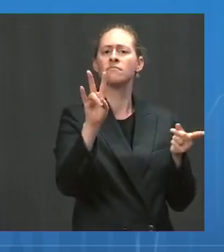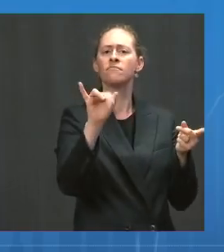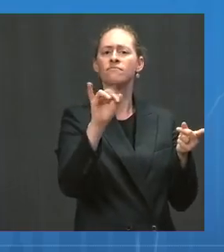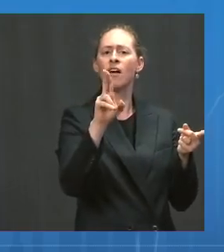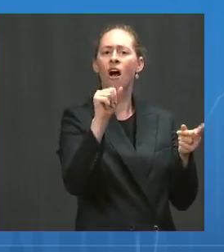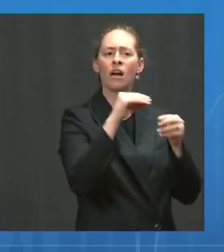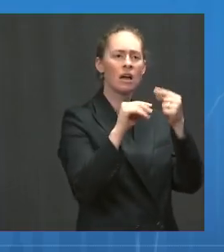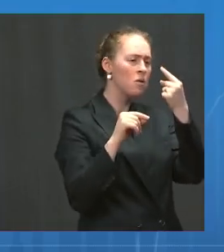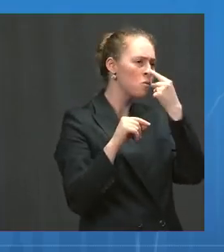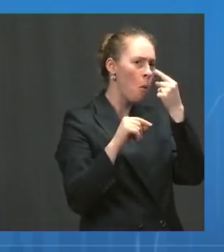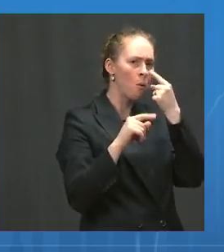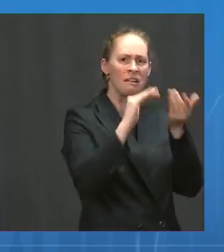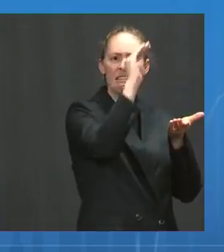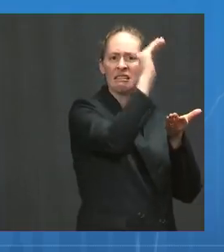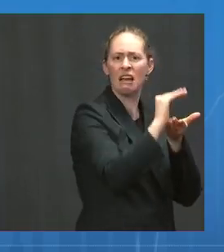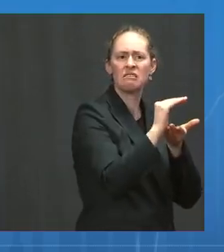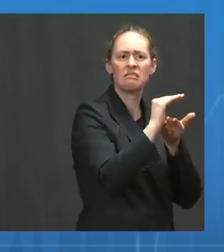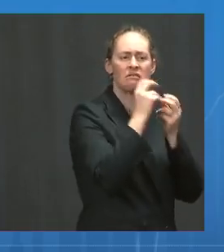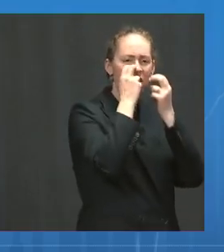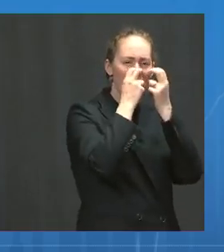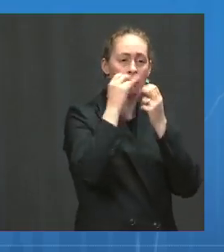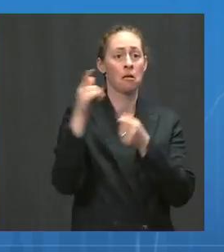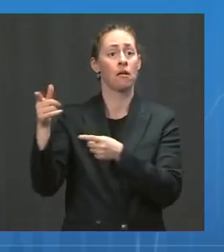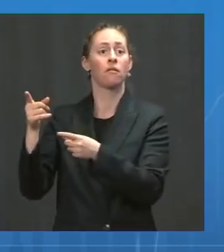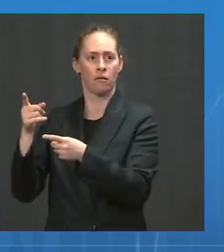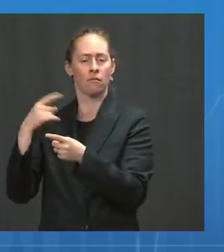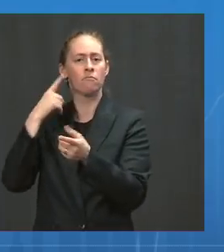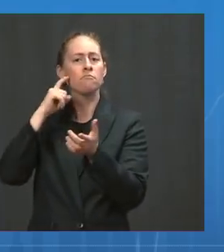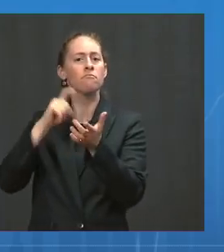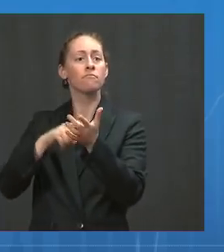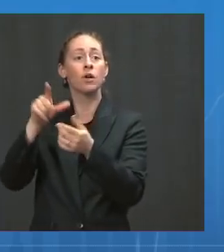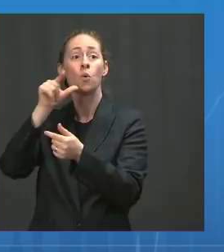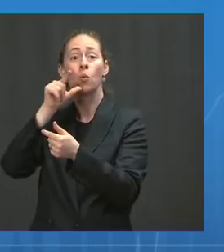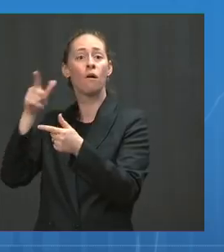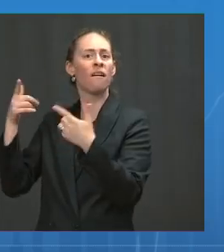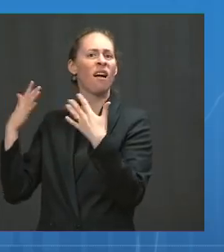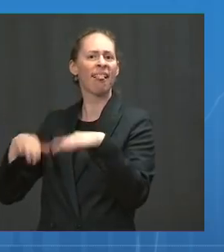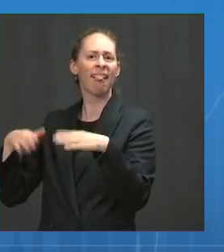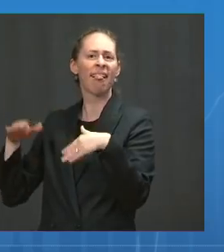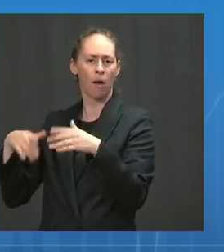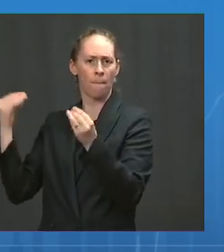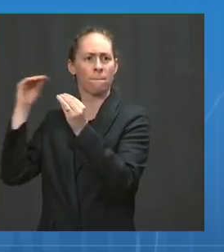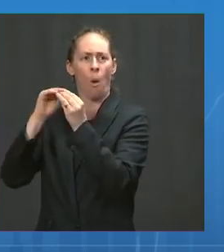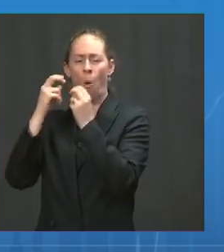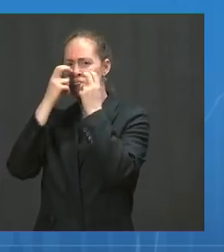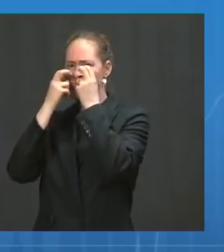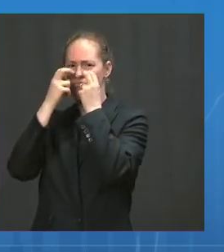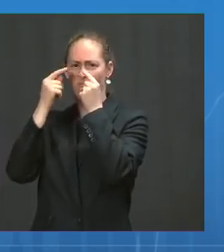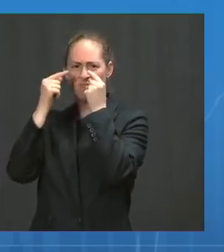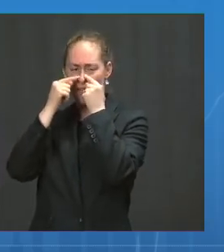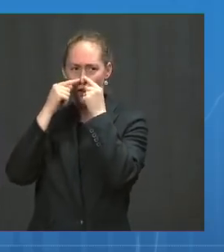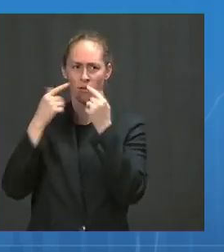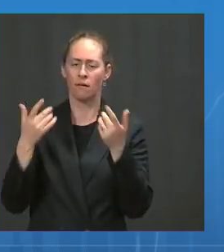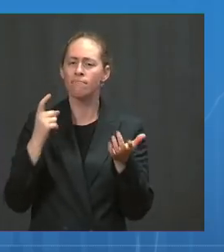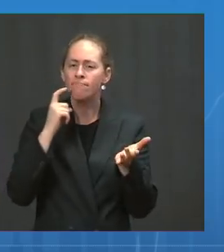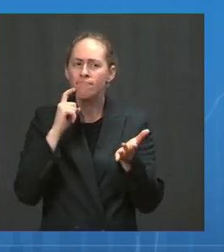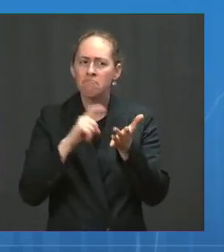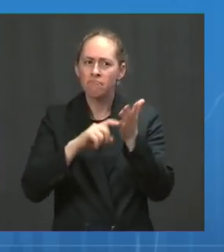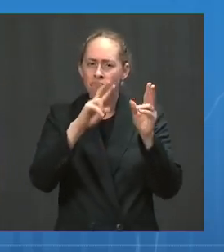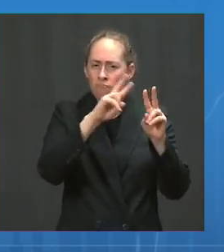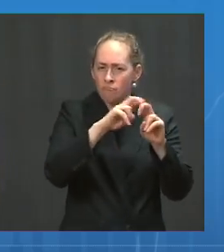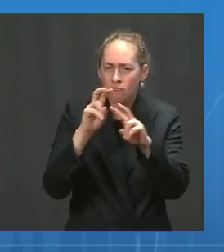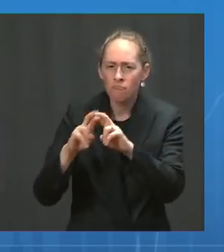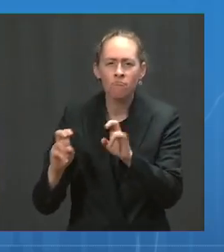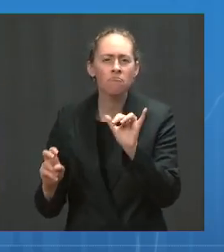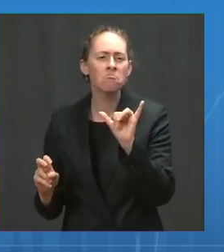a person who is infected, unvaccinated, and asymptomatic. Based on that, you could make